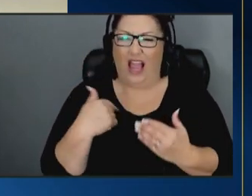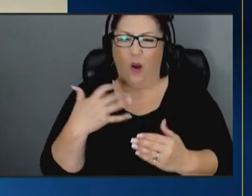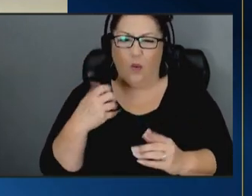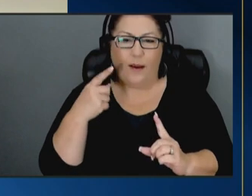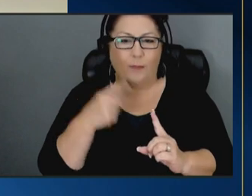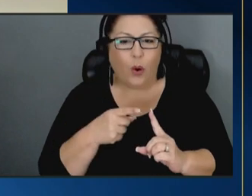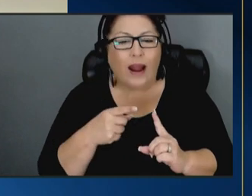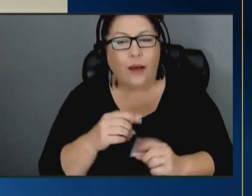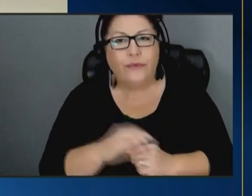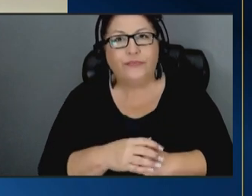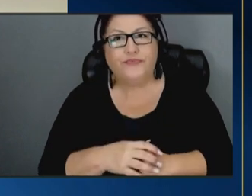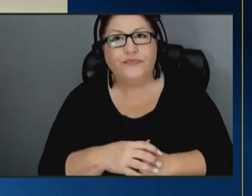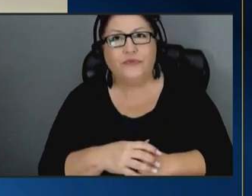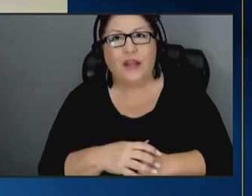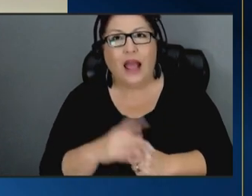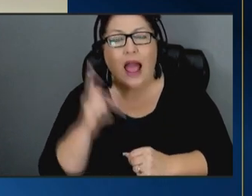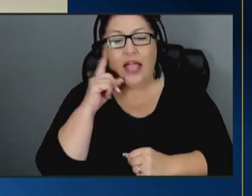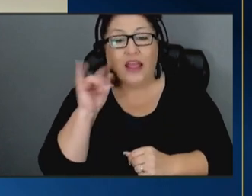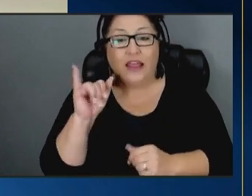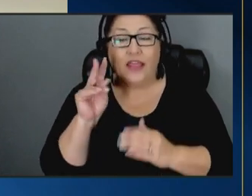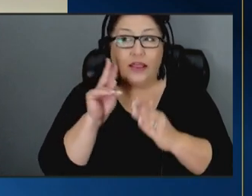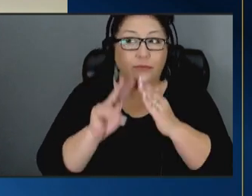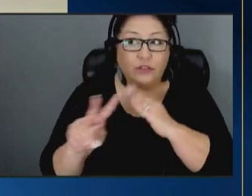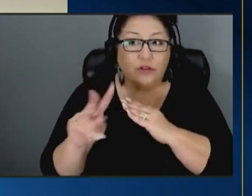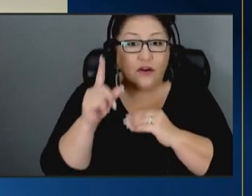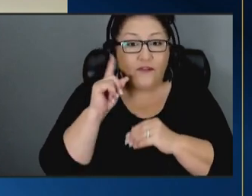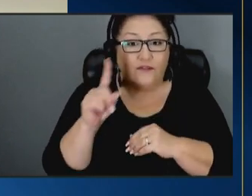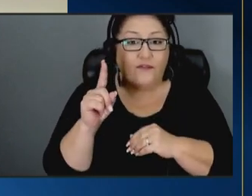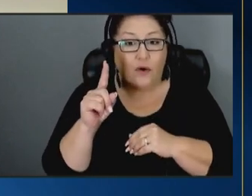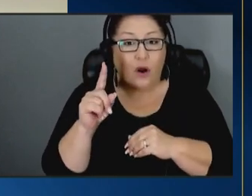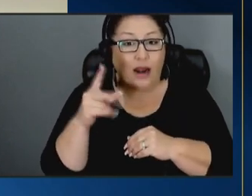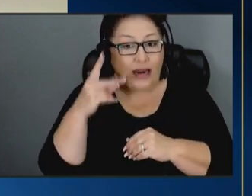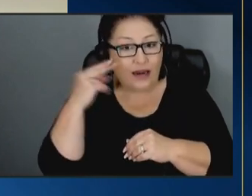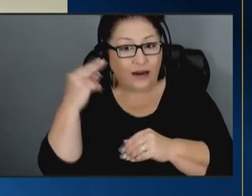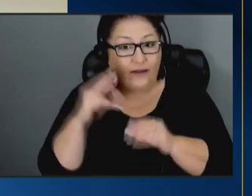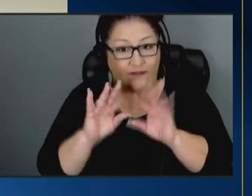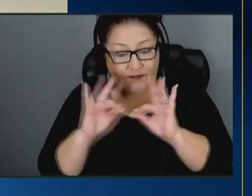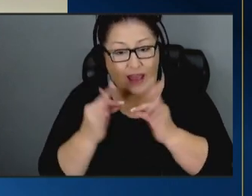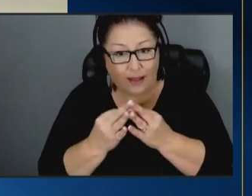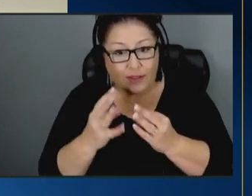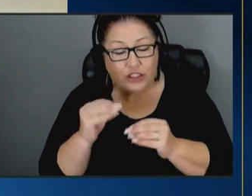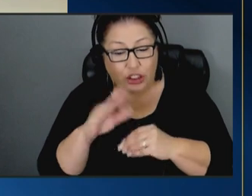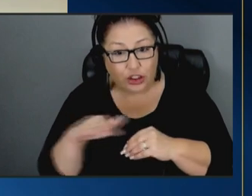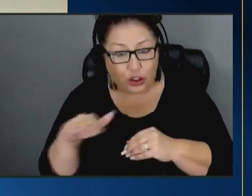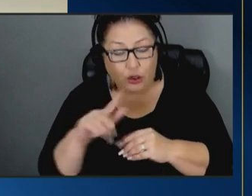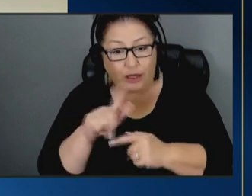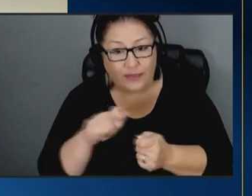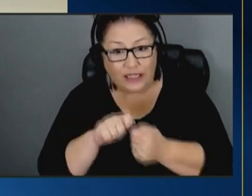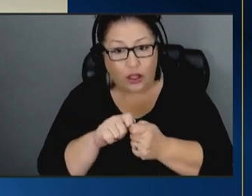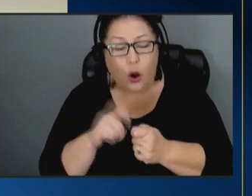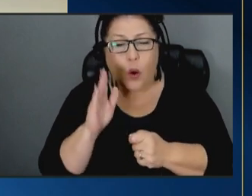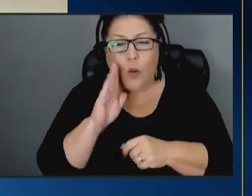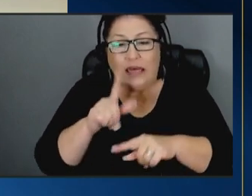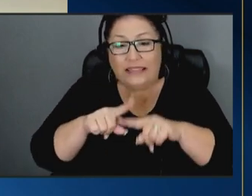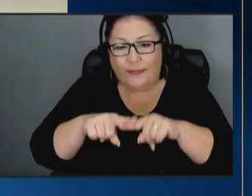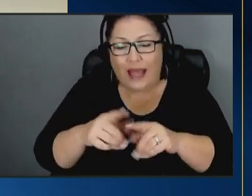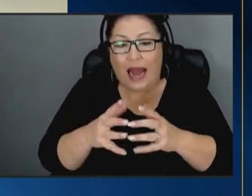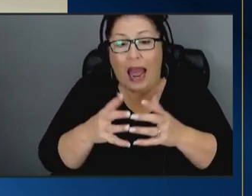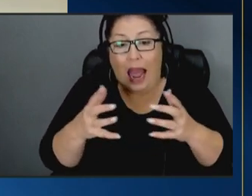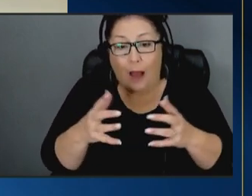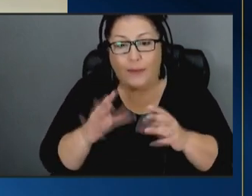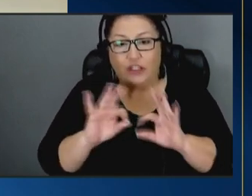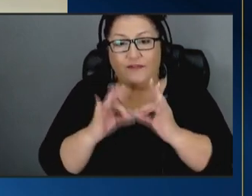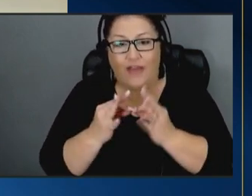that i think the trajectory for native families and children in particular will be dependent on how much family first